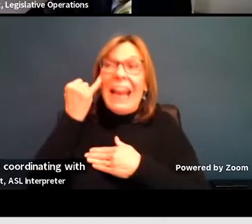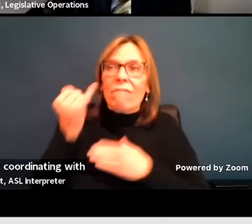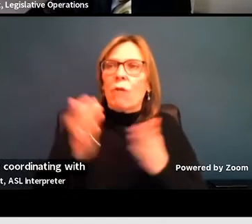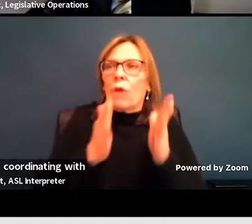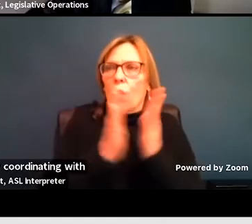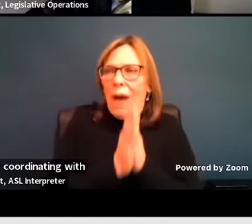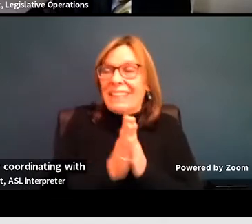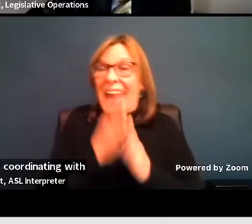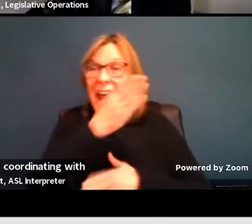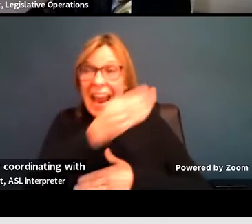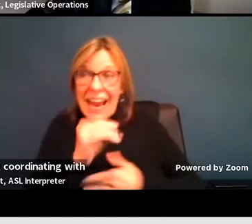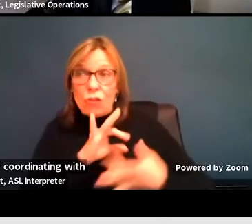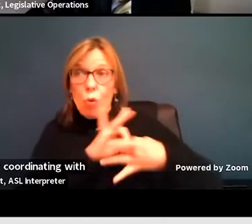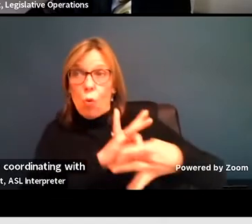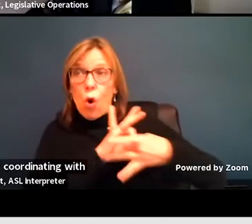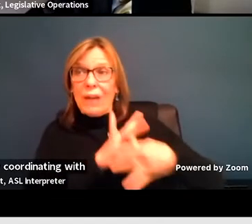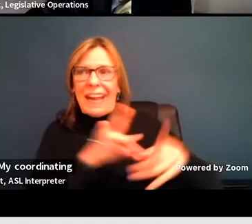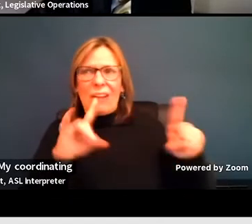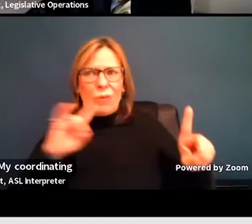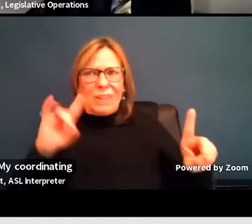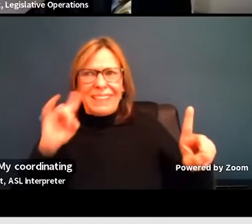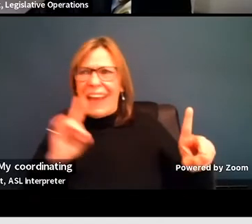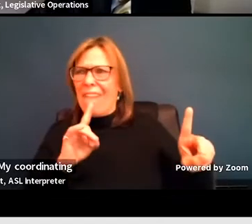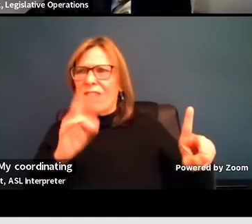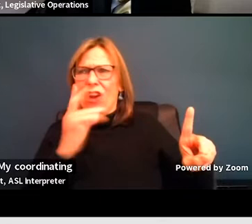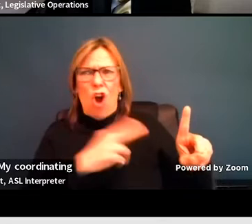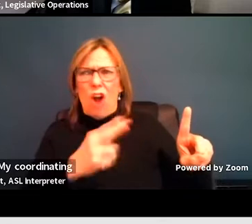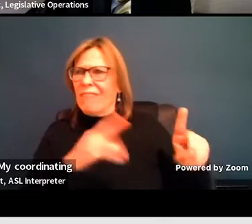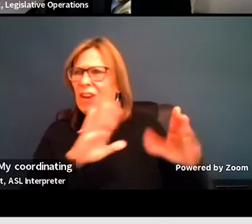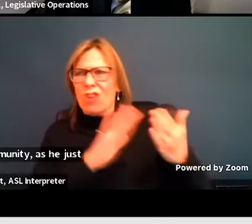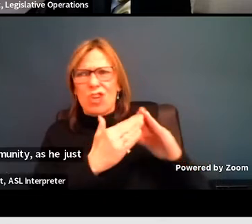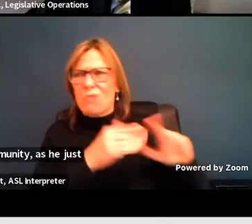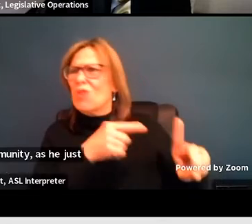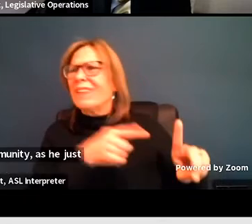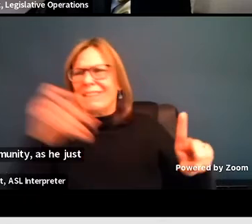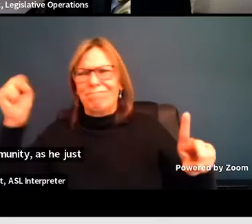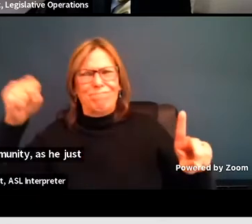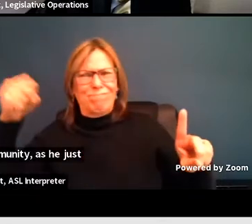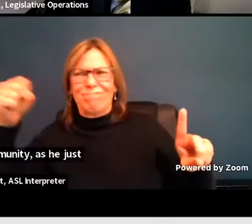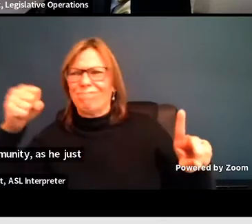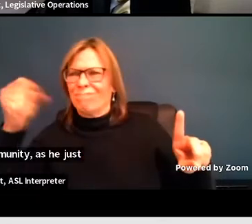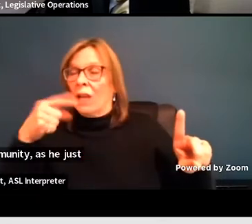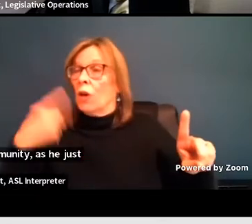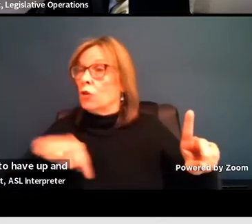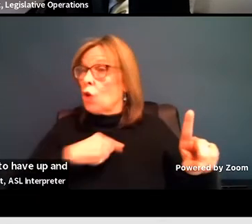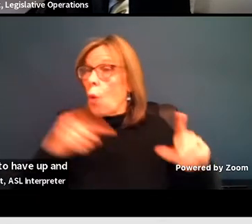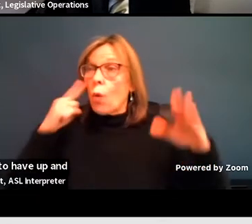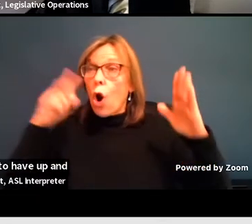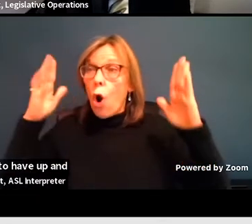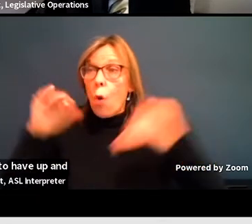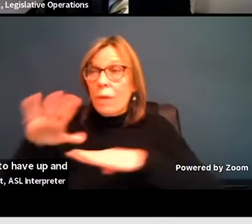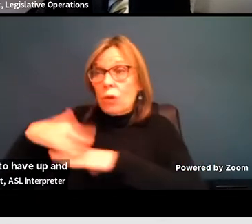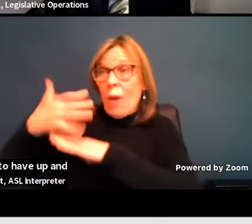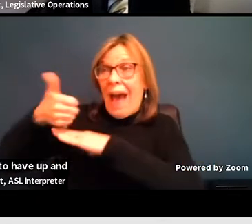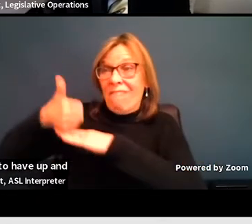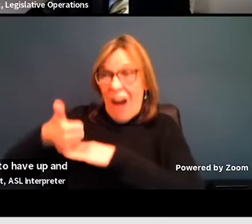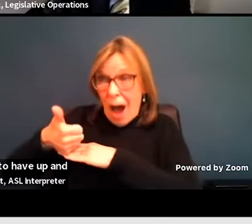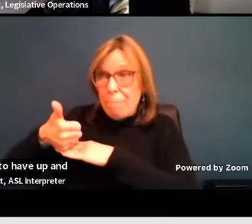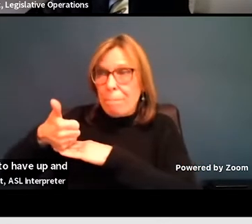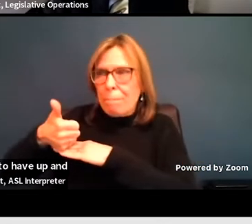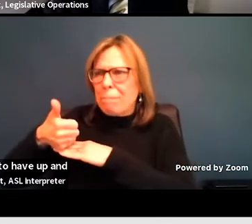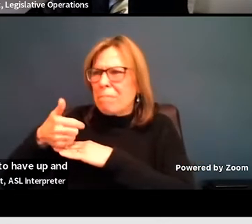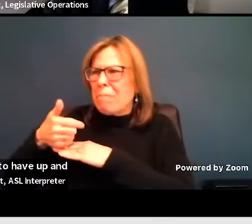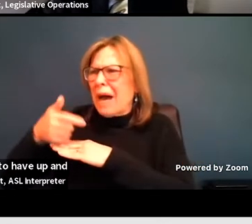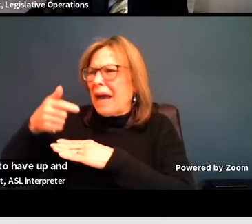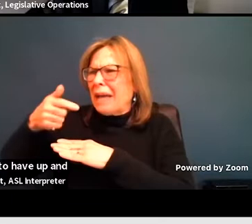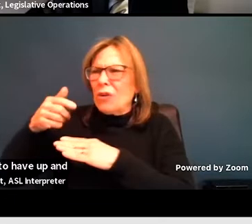hard of hearing community, as he just mentioned. Uh, so one of the things we're hoping to have up and available in some fashion, um, by, uh,